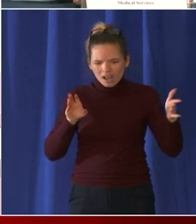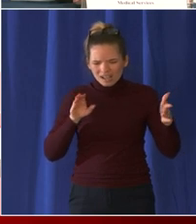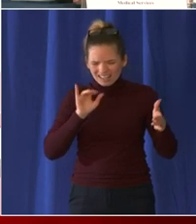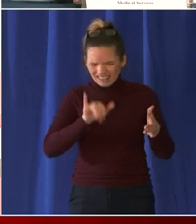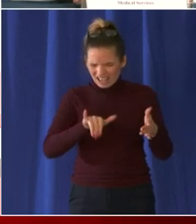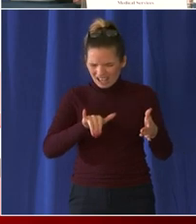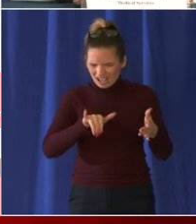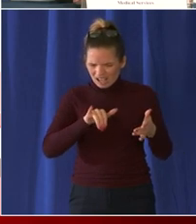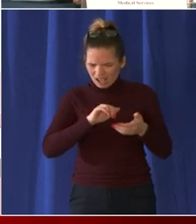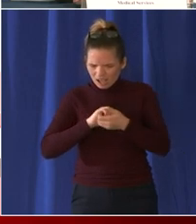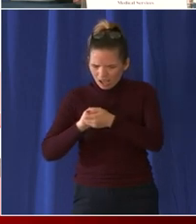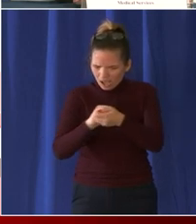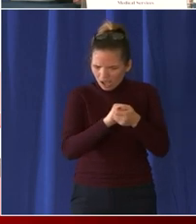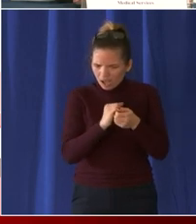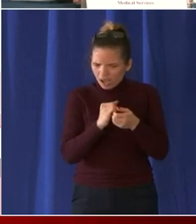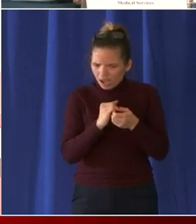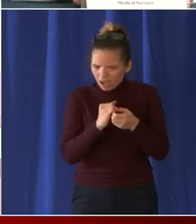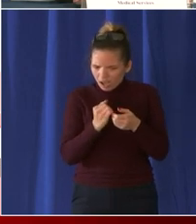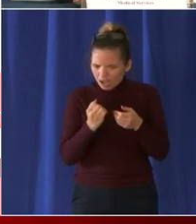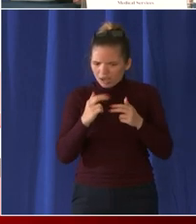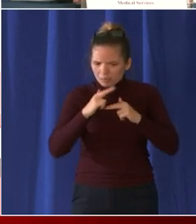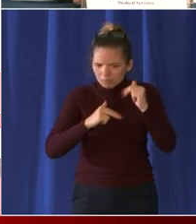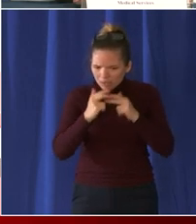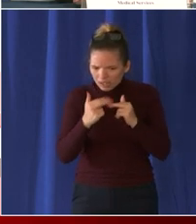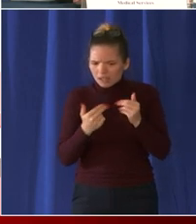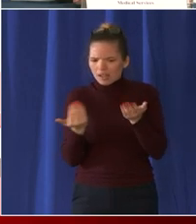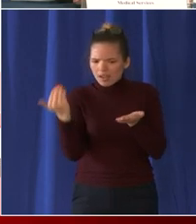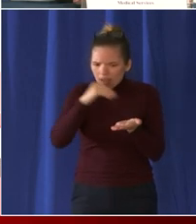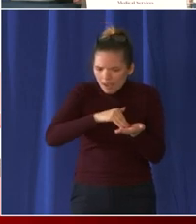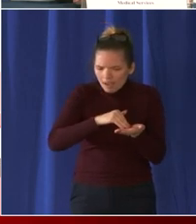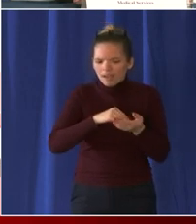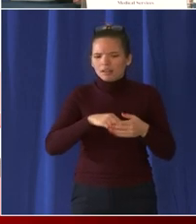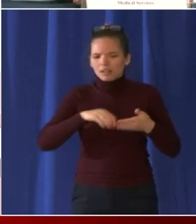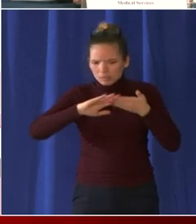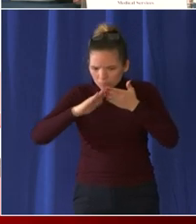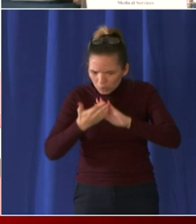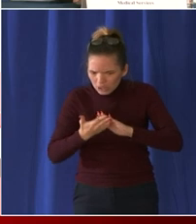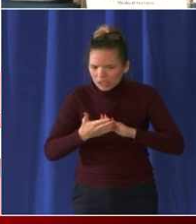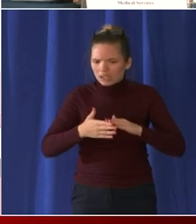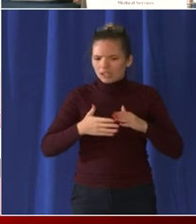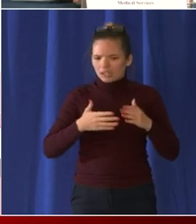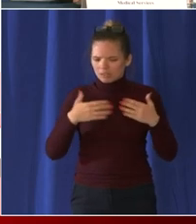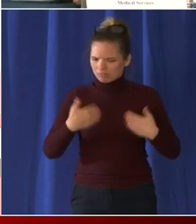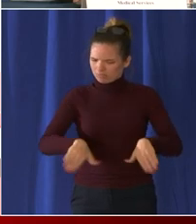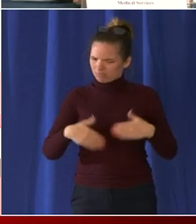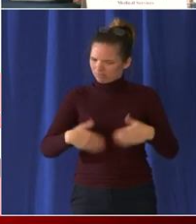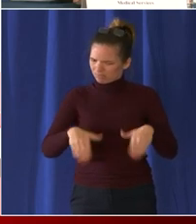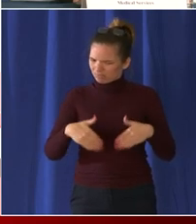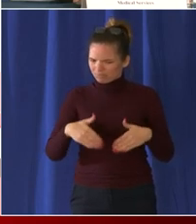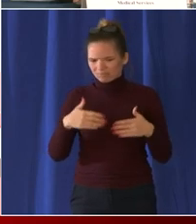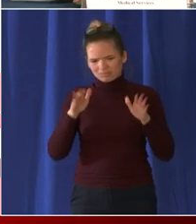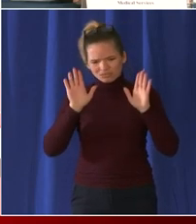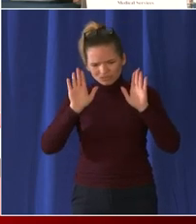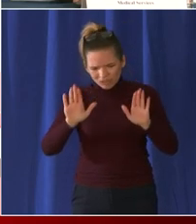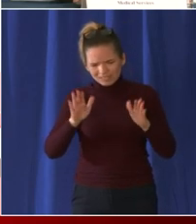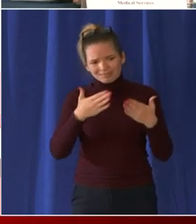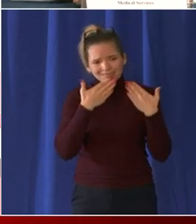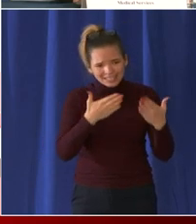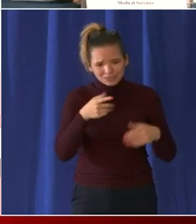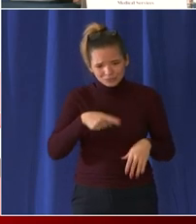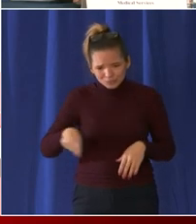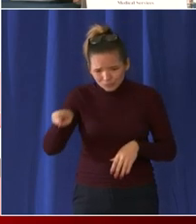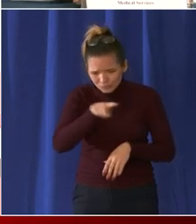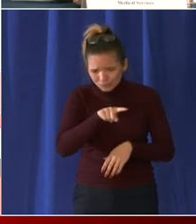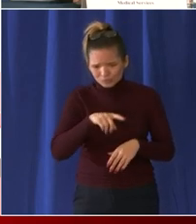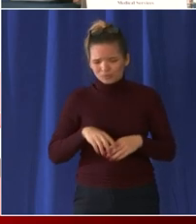but they deserve every bit of thanks and support that that we can give them and uh they did this during covet and they continue